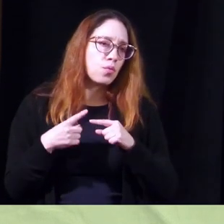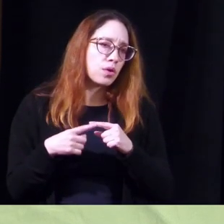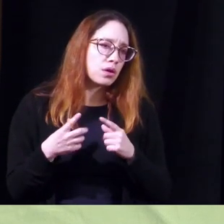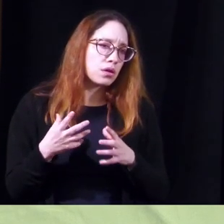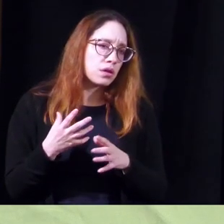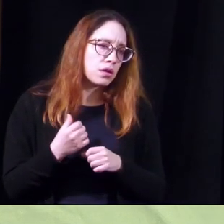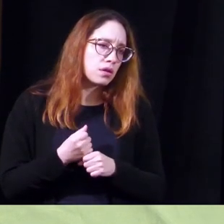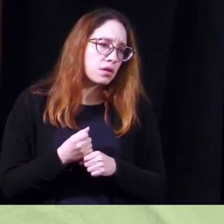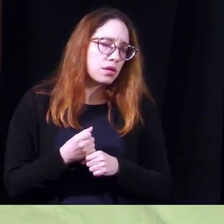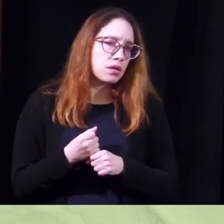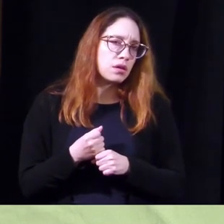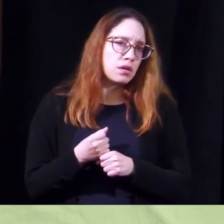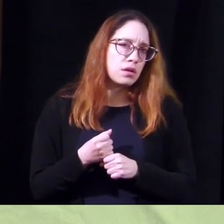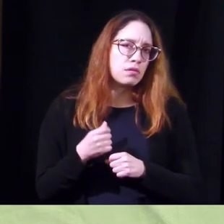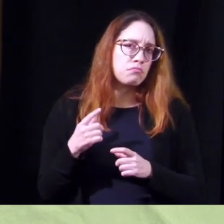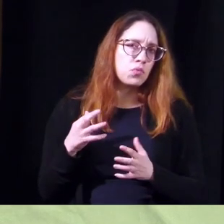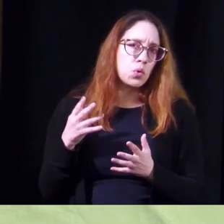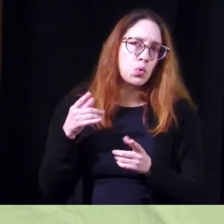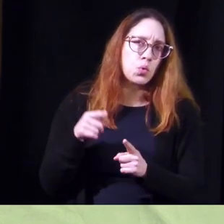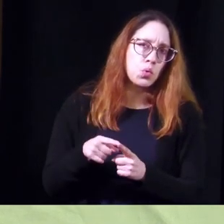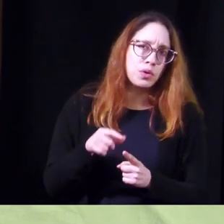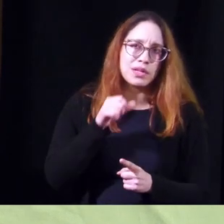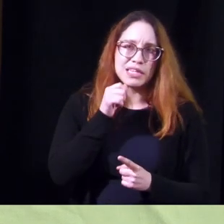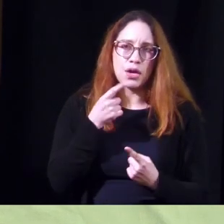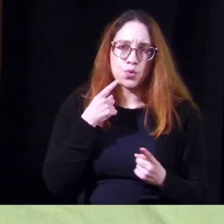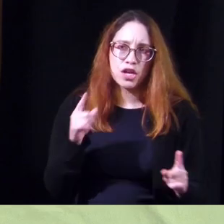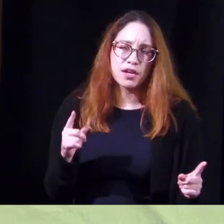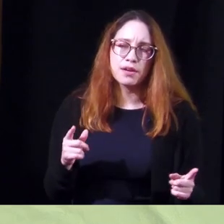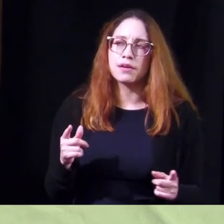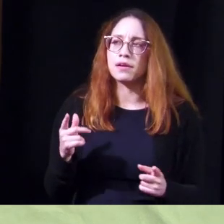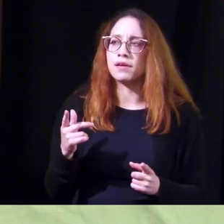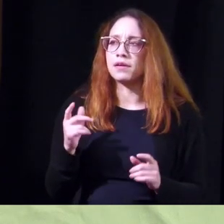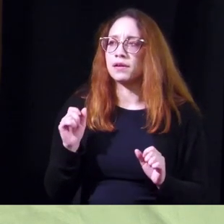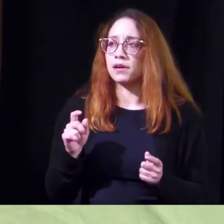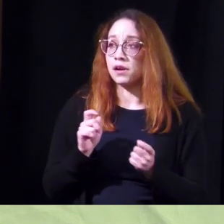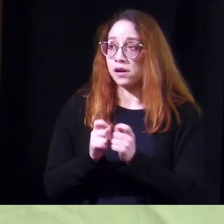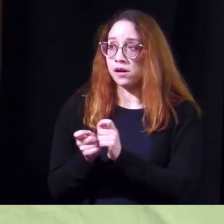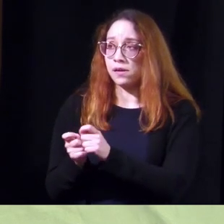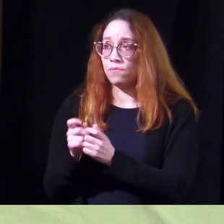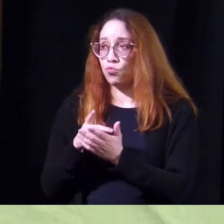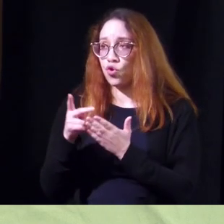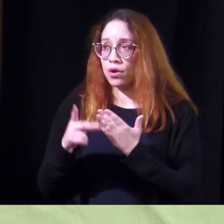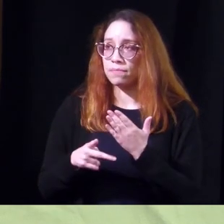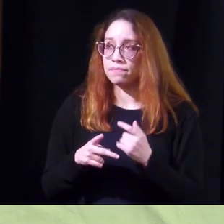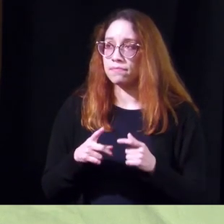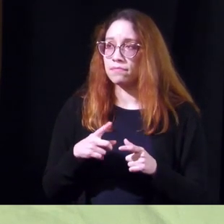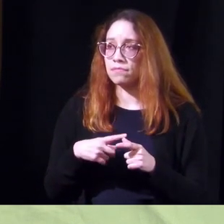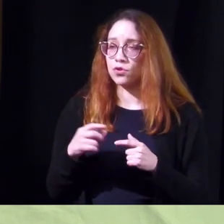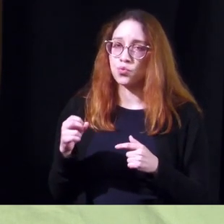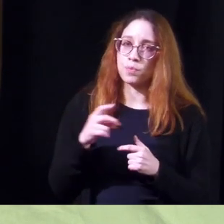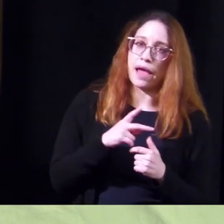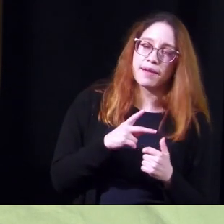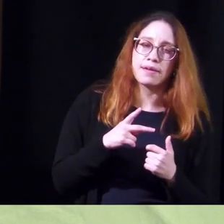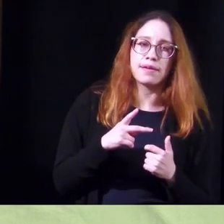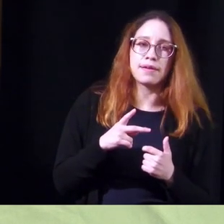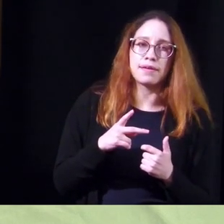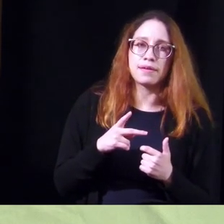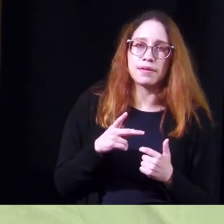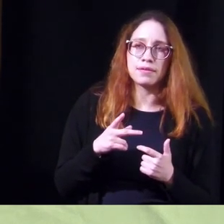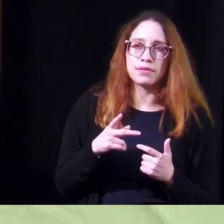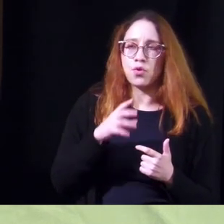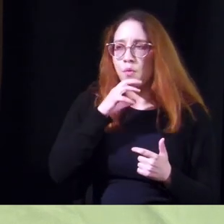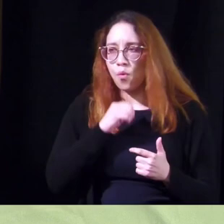get into the point that you say it's not working because you can change the programs and then go back to previous